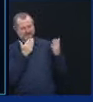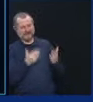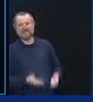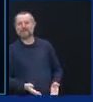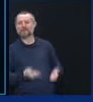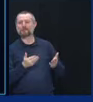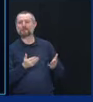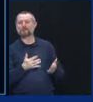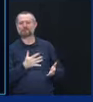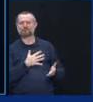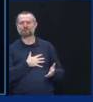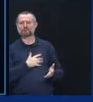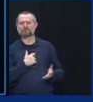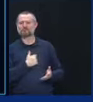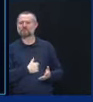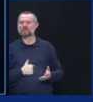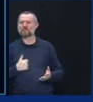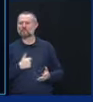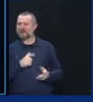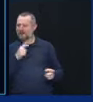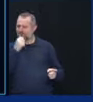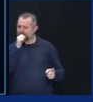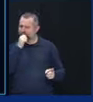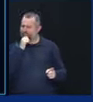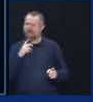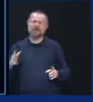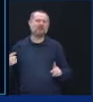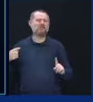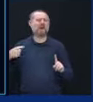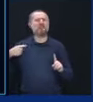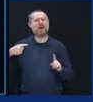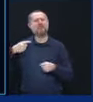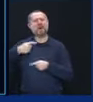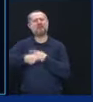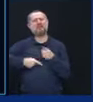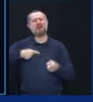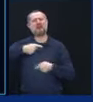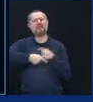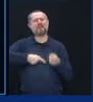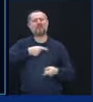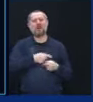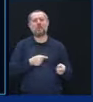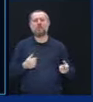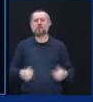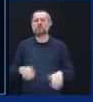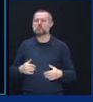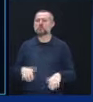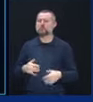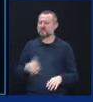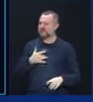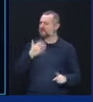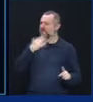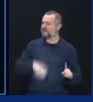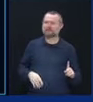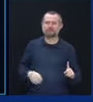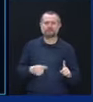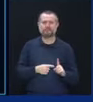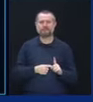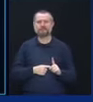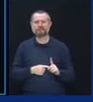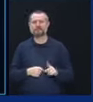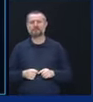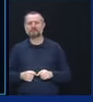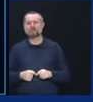the abuse that he's had to subject himself to do good things for the people of the state. But I want you to have an